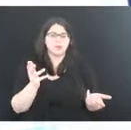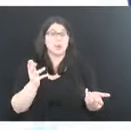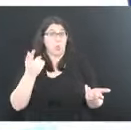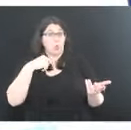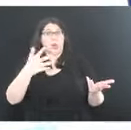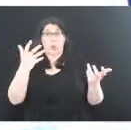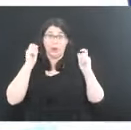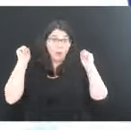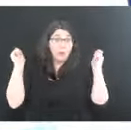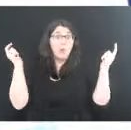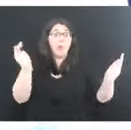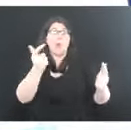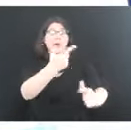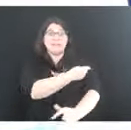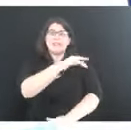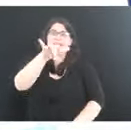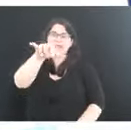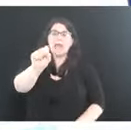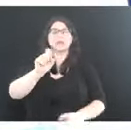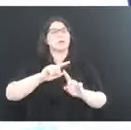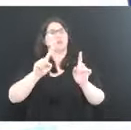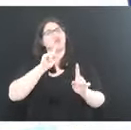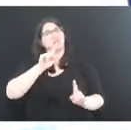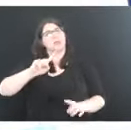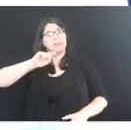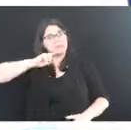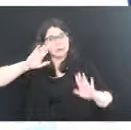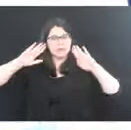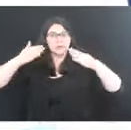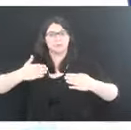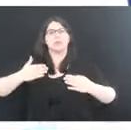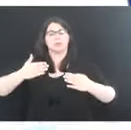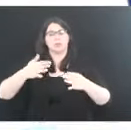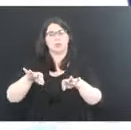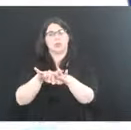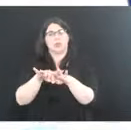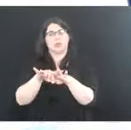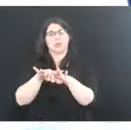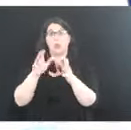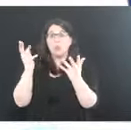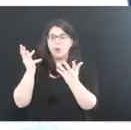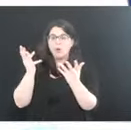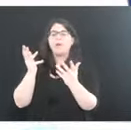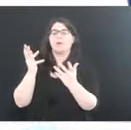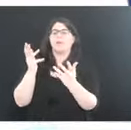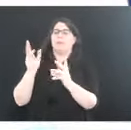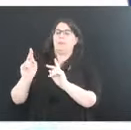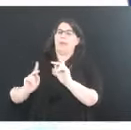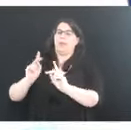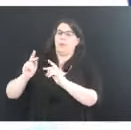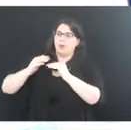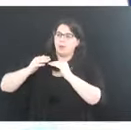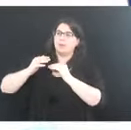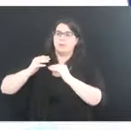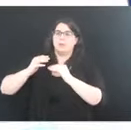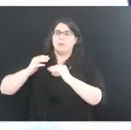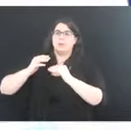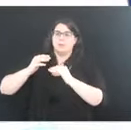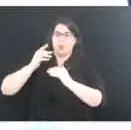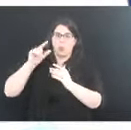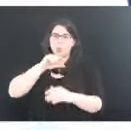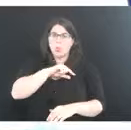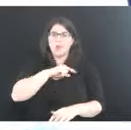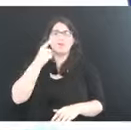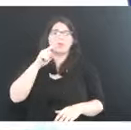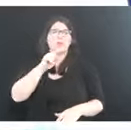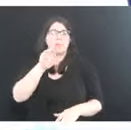everybody, it is critically important, as the governor has said, and as we've all said, the people that are eligible for boosters who are